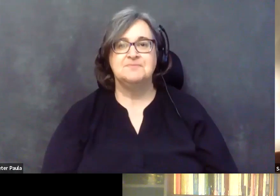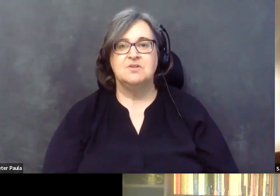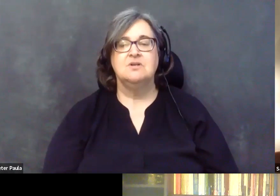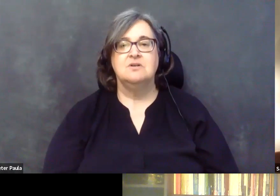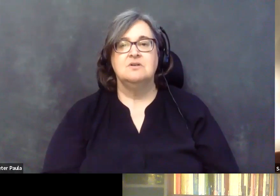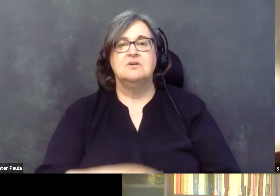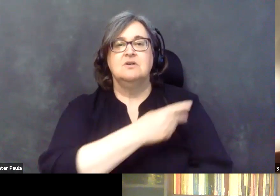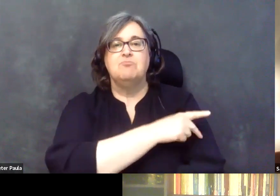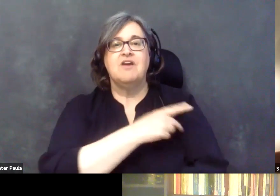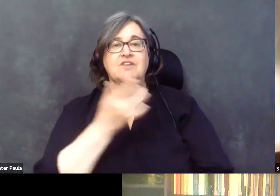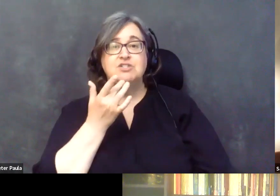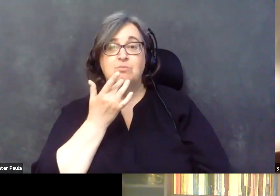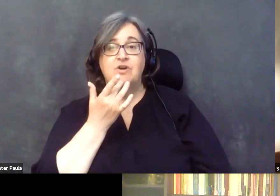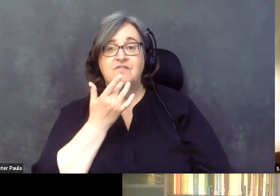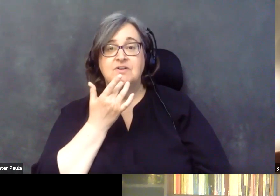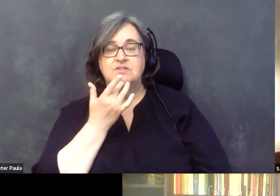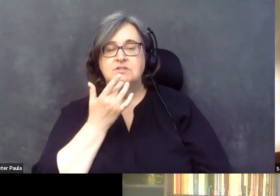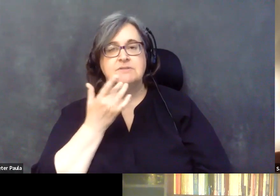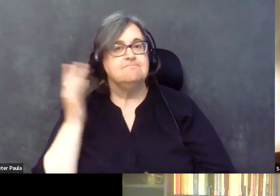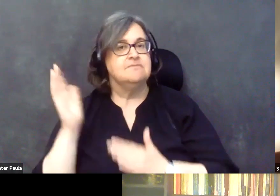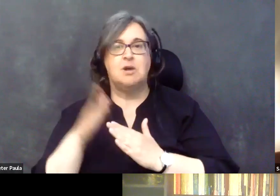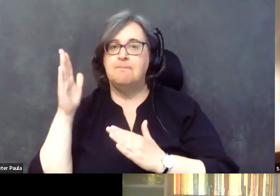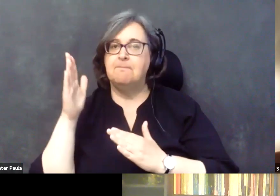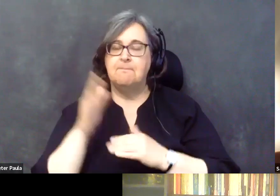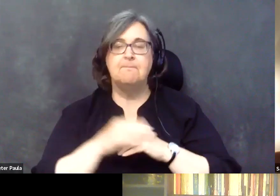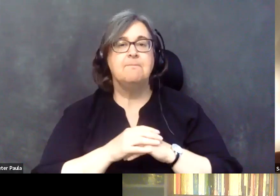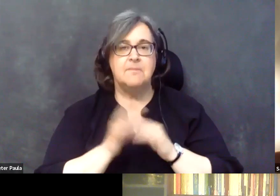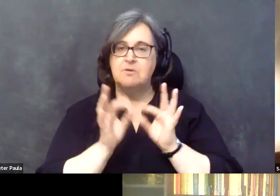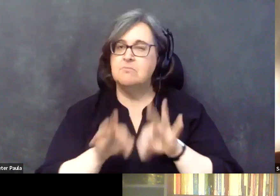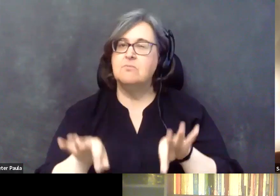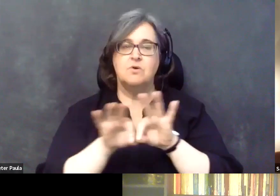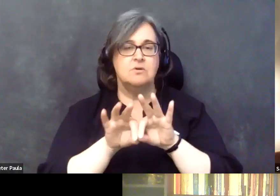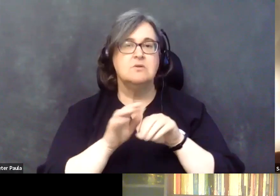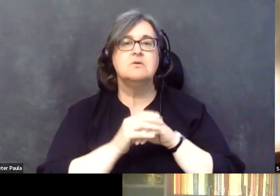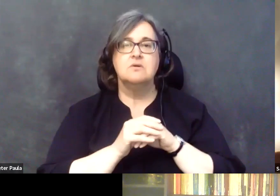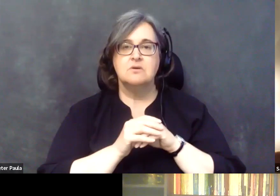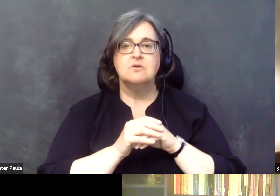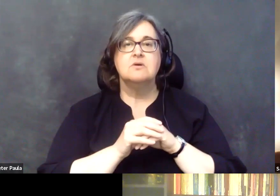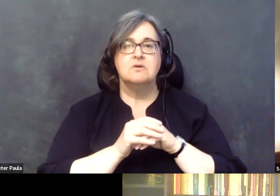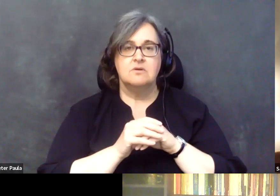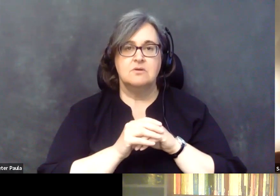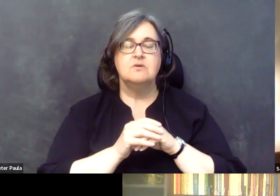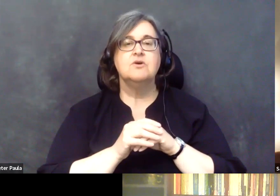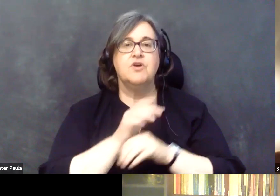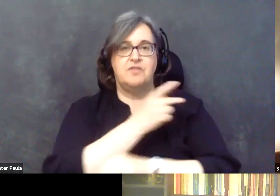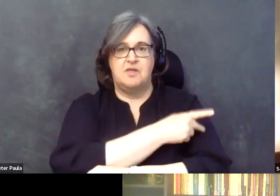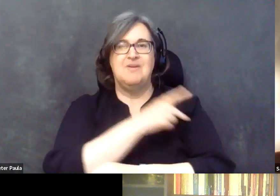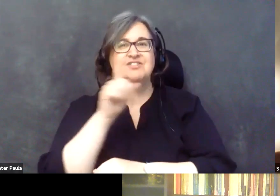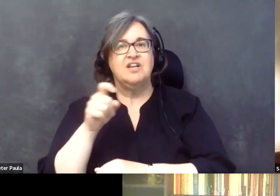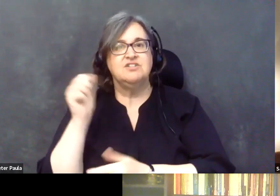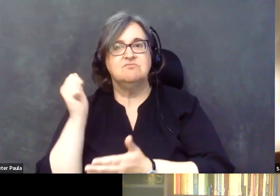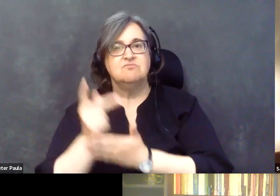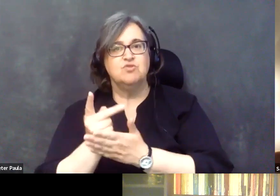uh, patient preference is paramount. All right. The patient has to consent to be using telehealth.